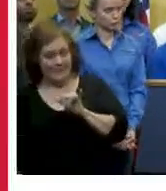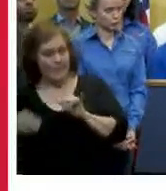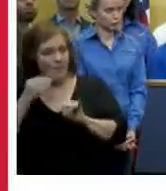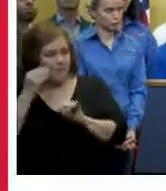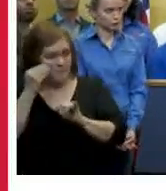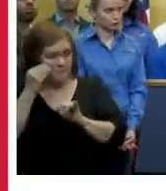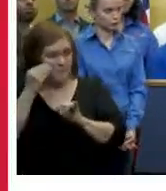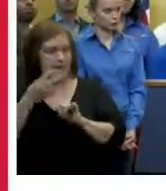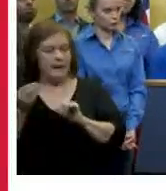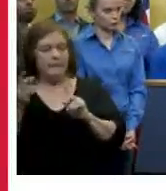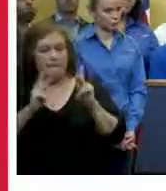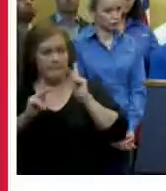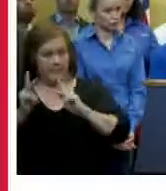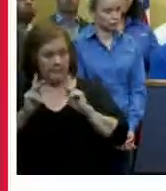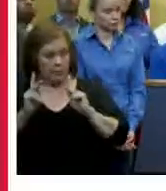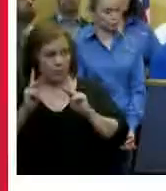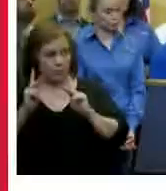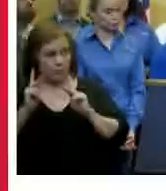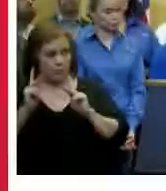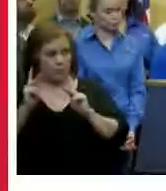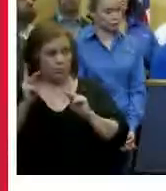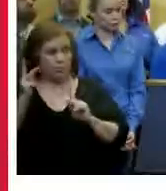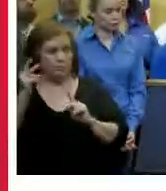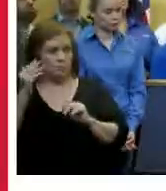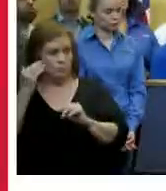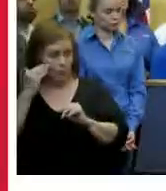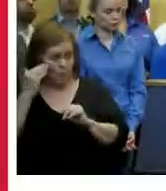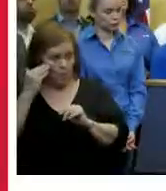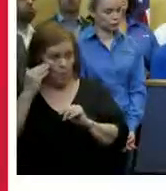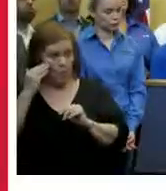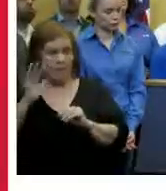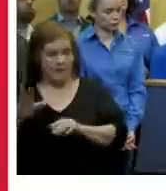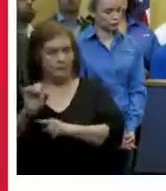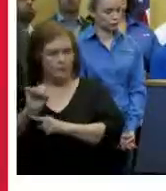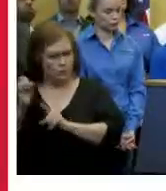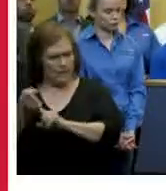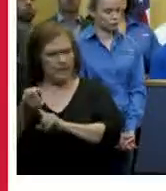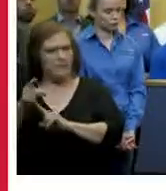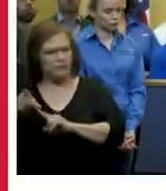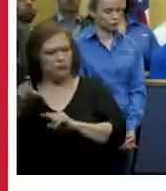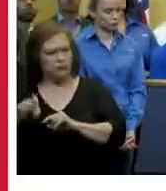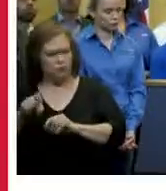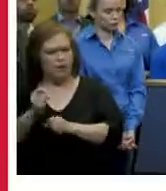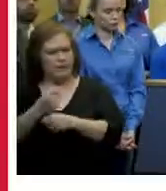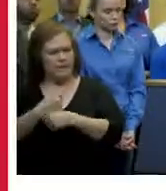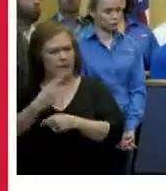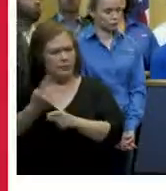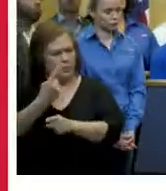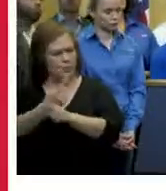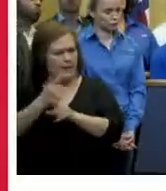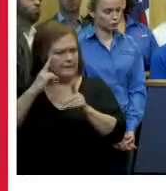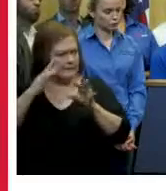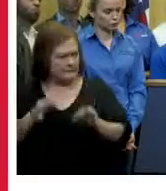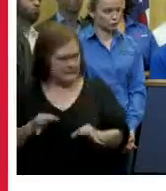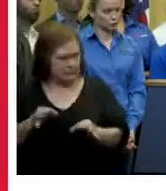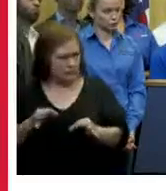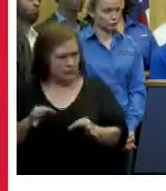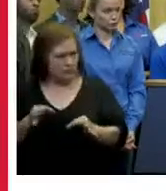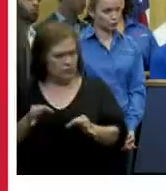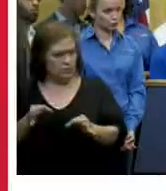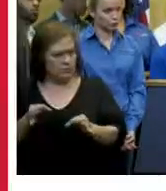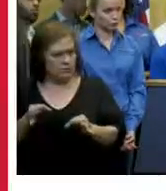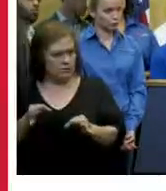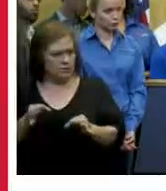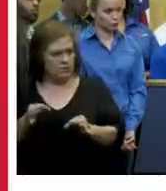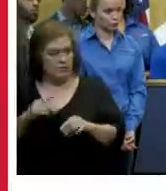people know their immediate or existing conditions and should be able to make decisions based on that whether or